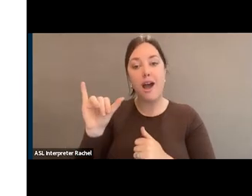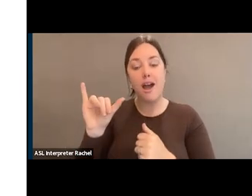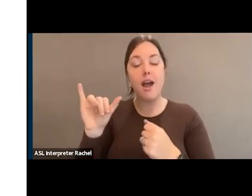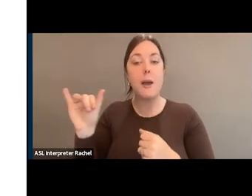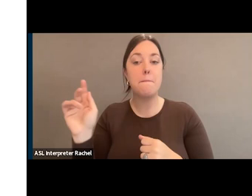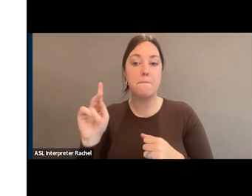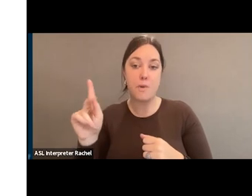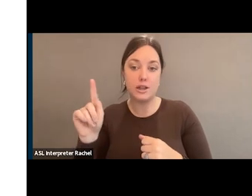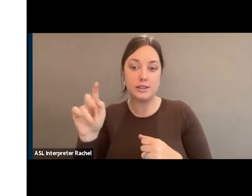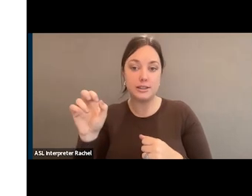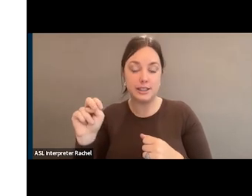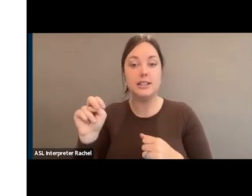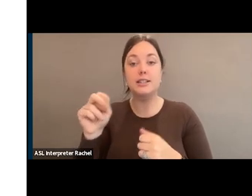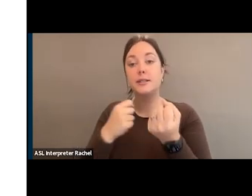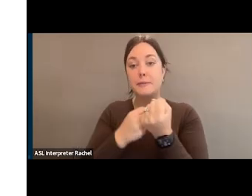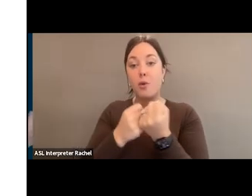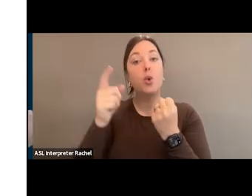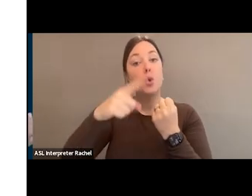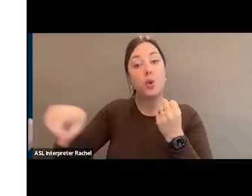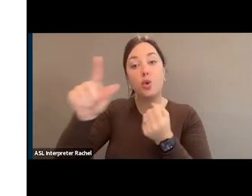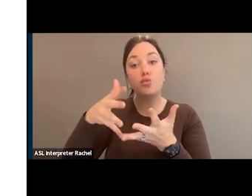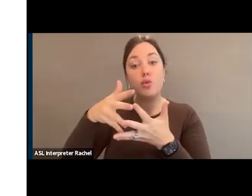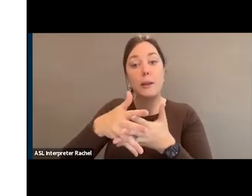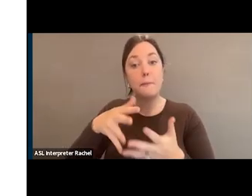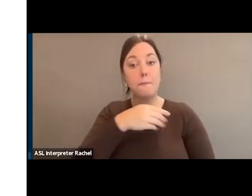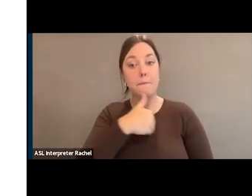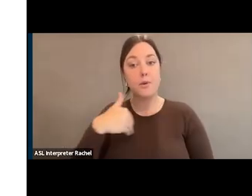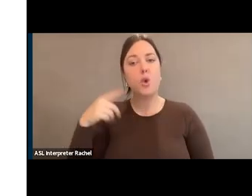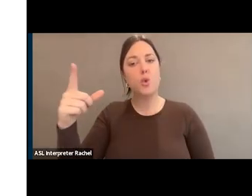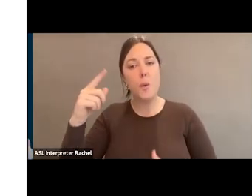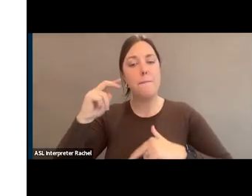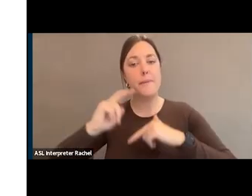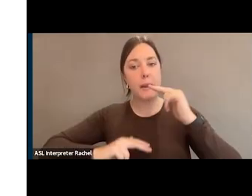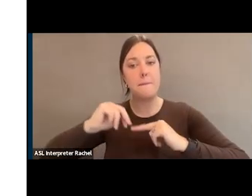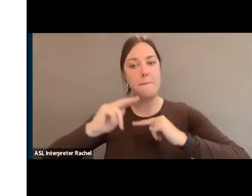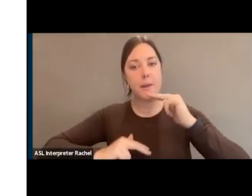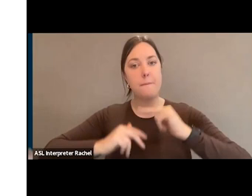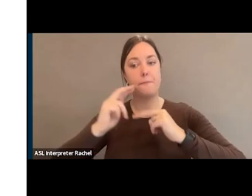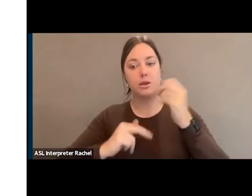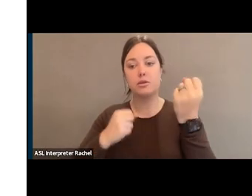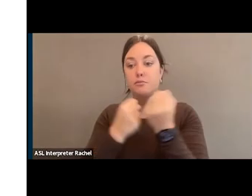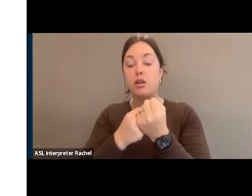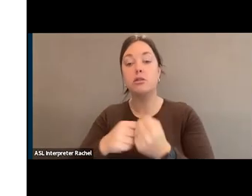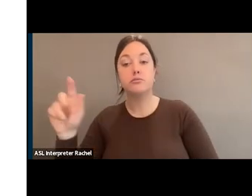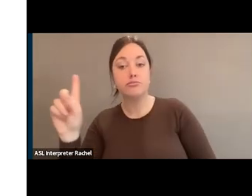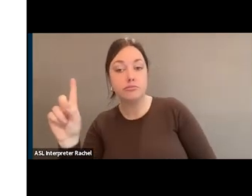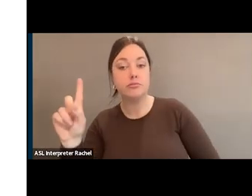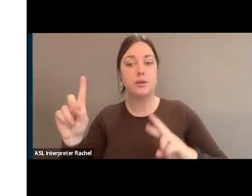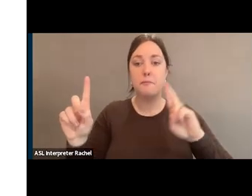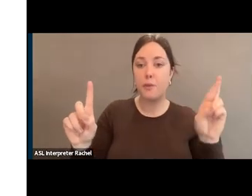you as grassroots members across the country have been building with both sides, both parties,